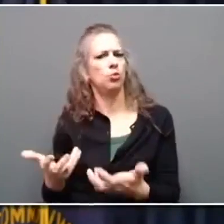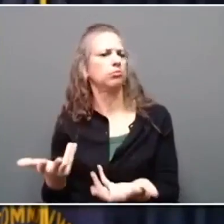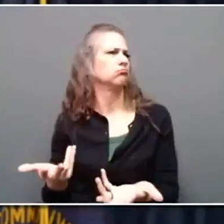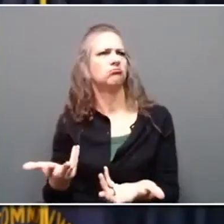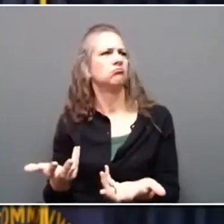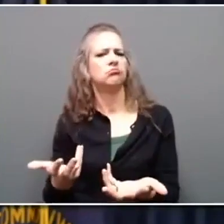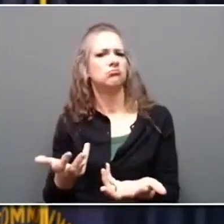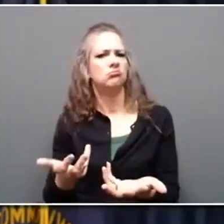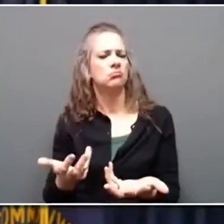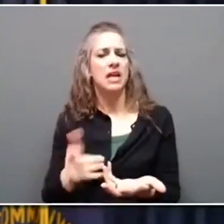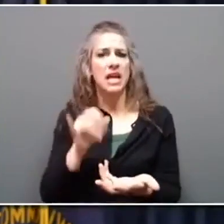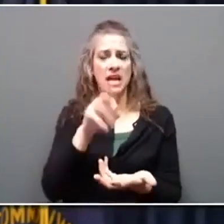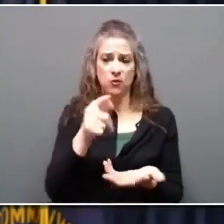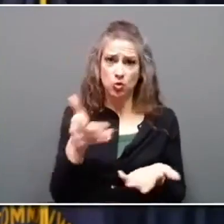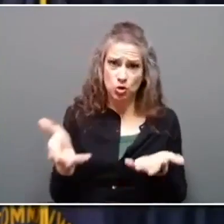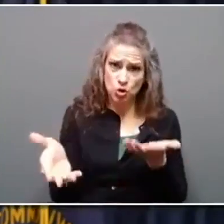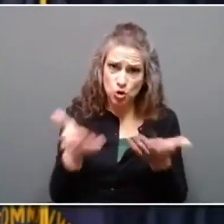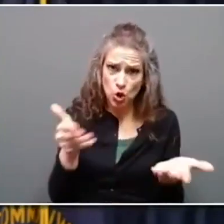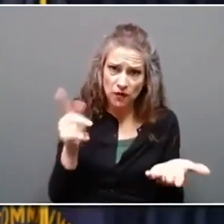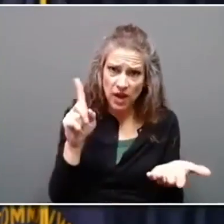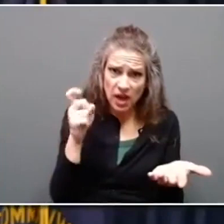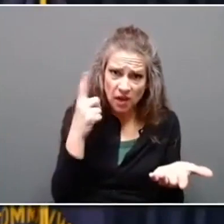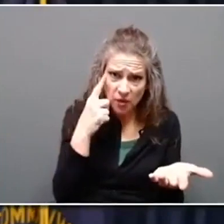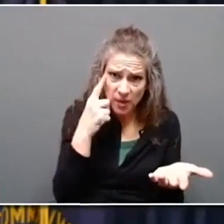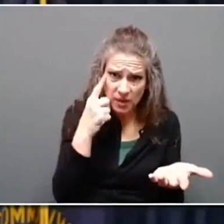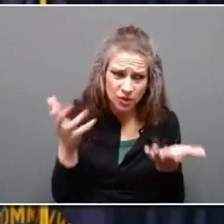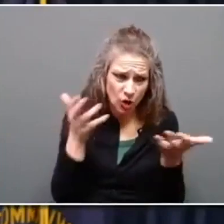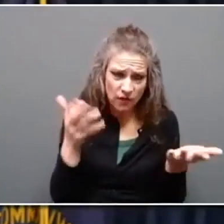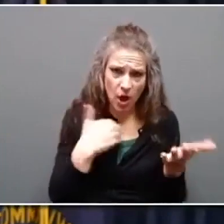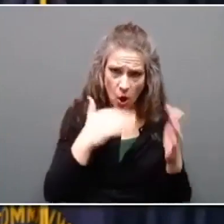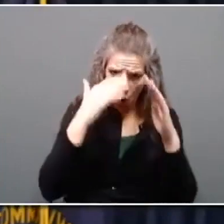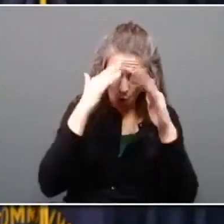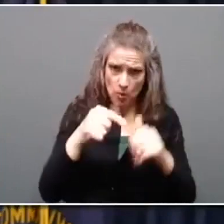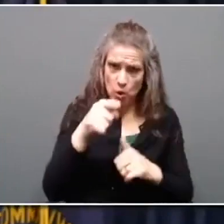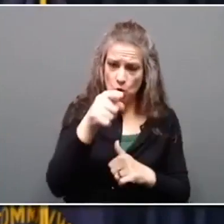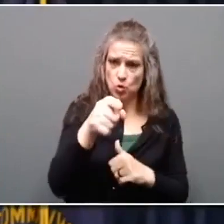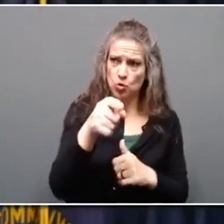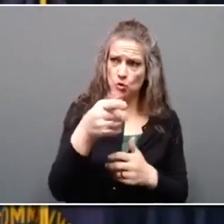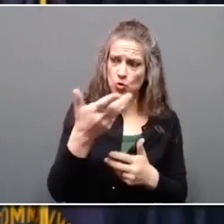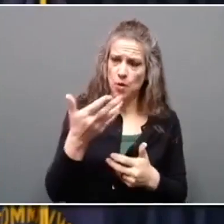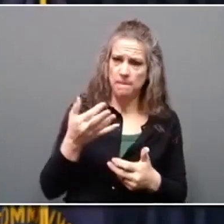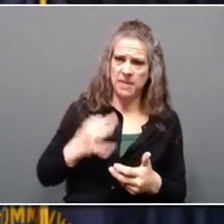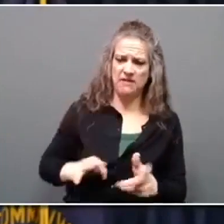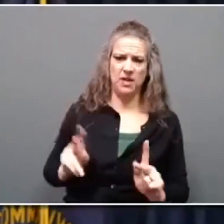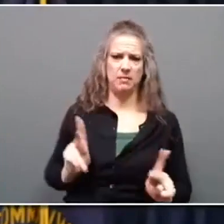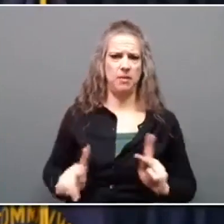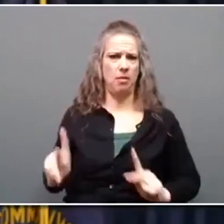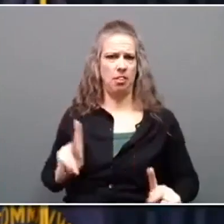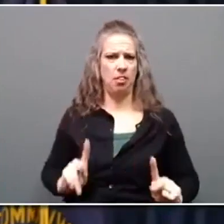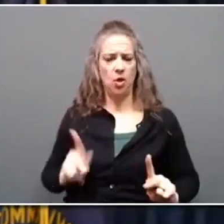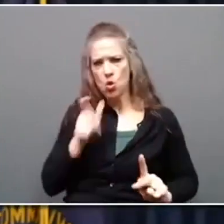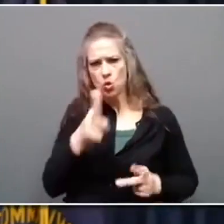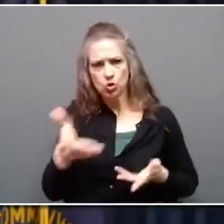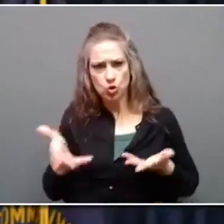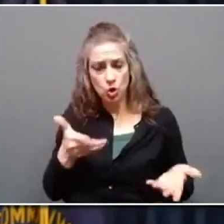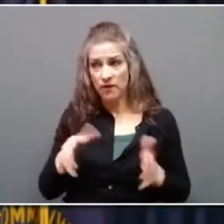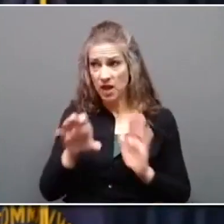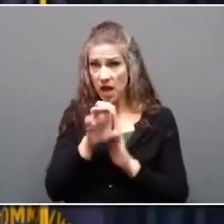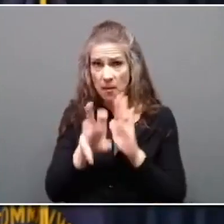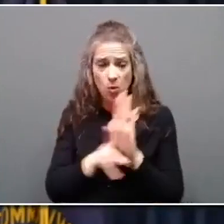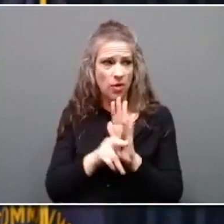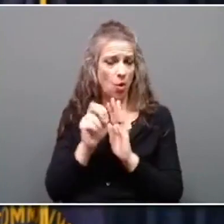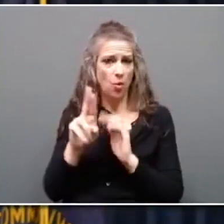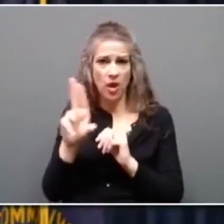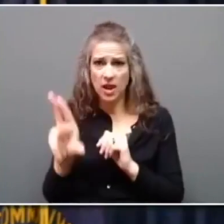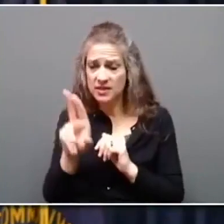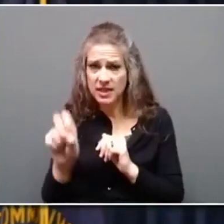amount of time in government, I hope it's the benefits that we've provided to our people that we've served, either the Commonwealth or our country, that